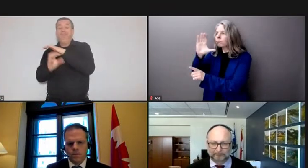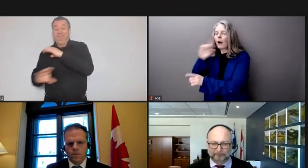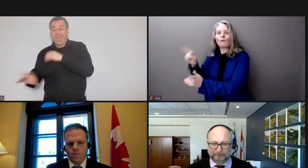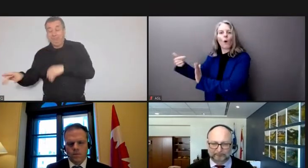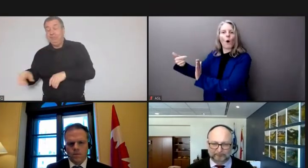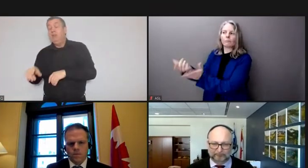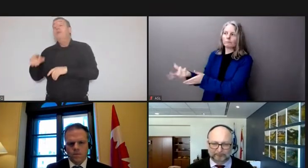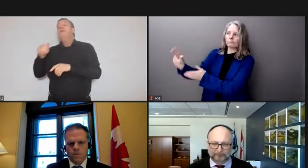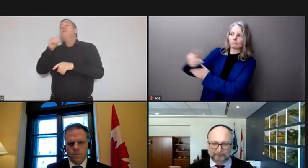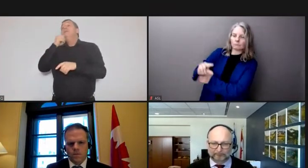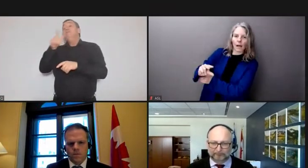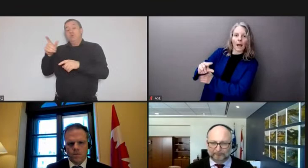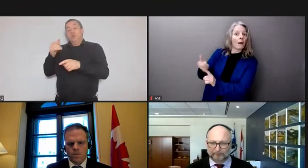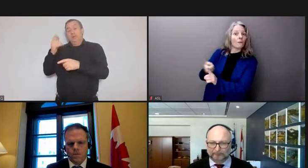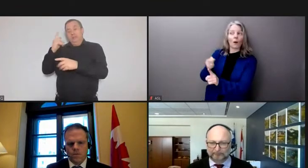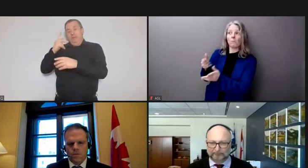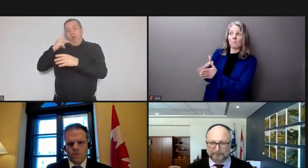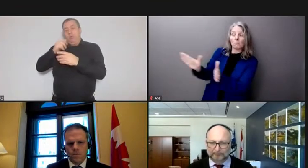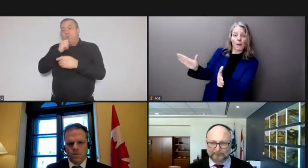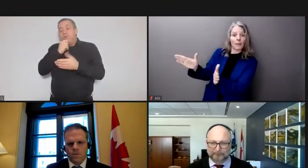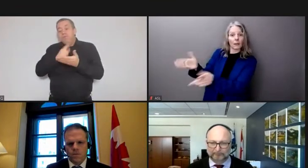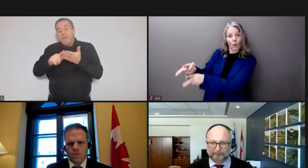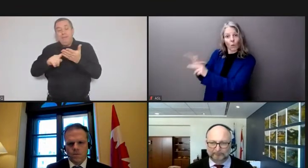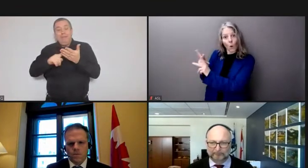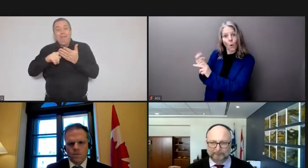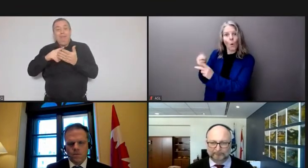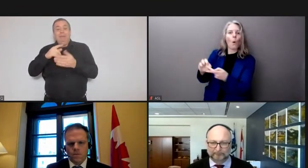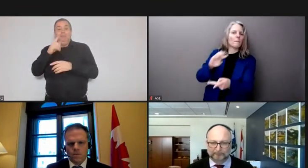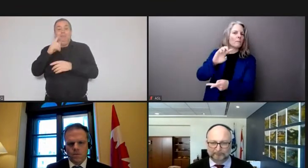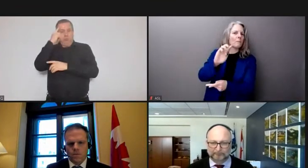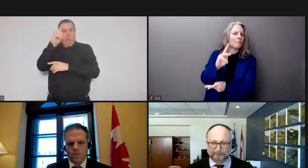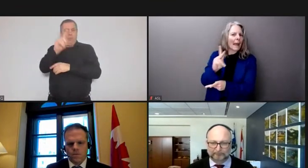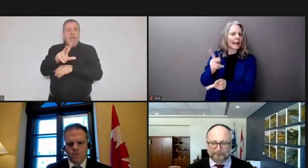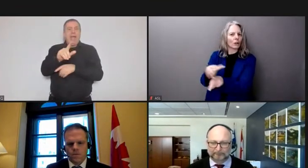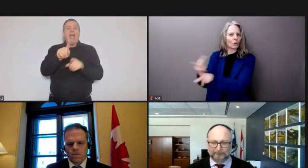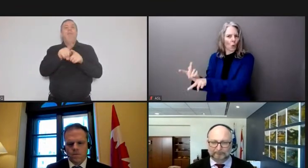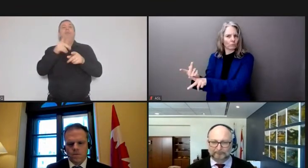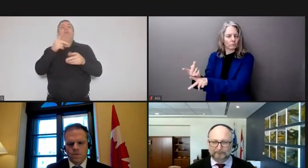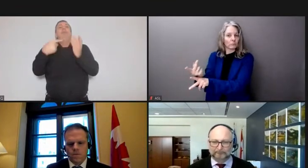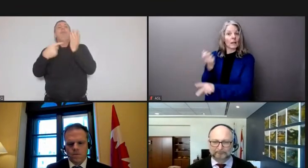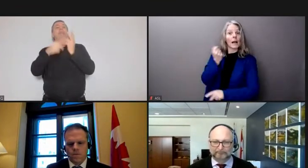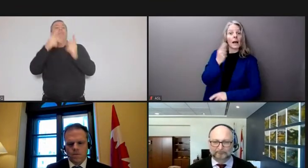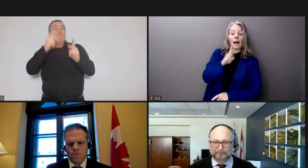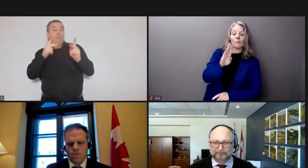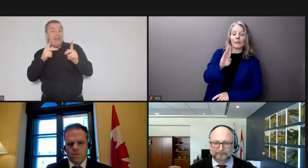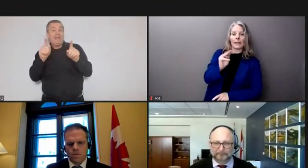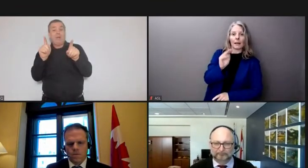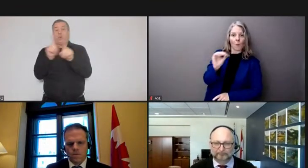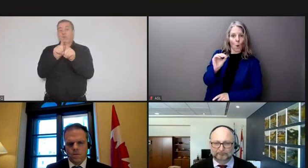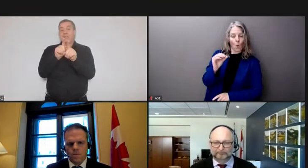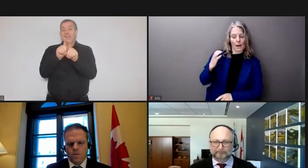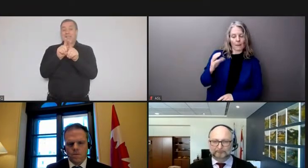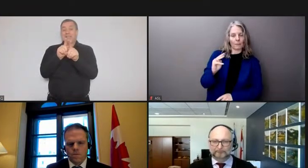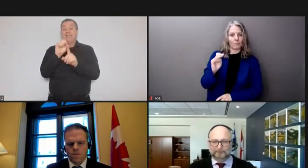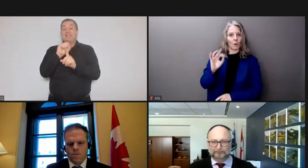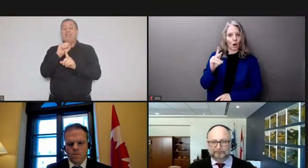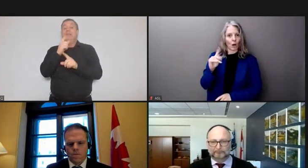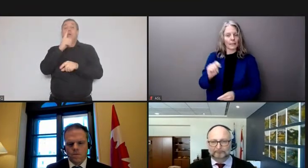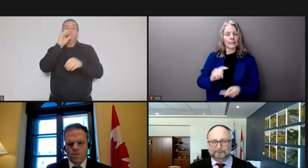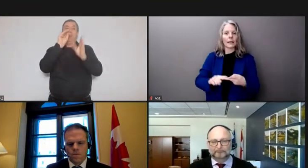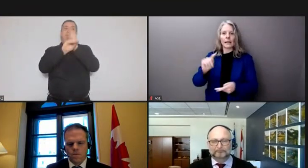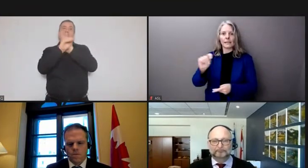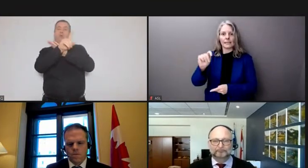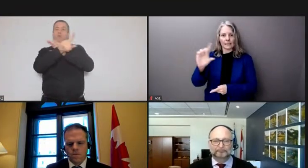in the public debt markets or with financial institutions both bmo capital markets and td securities have been